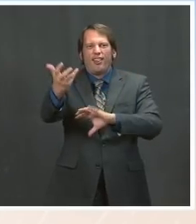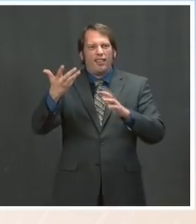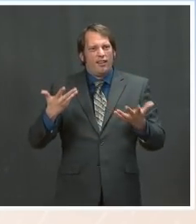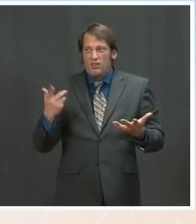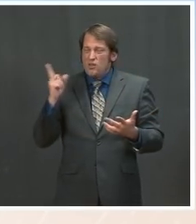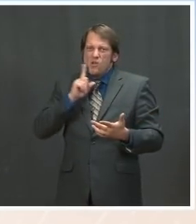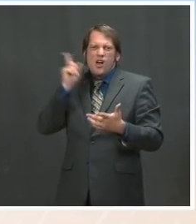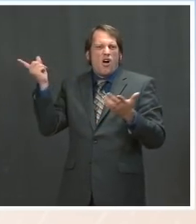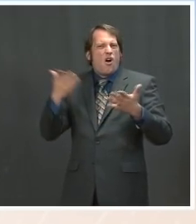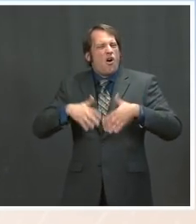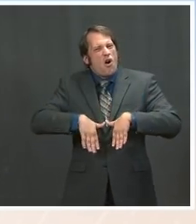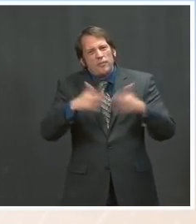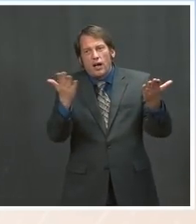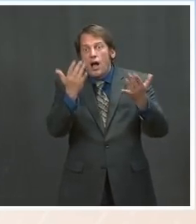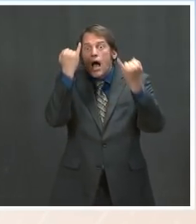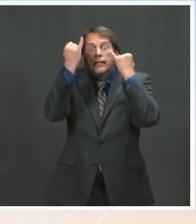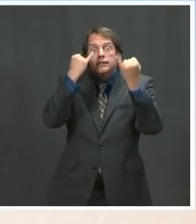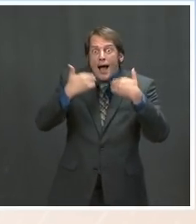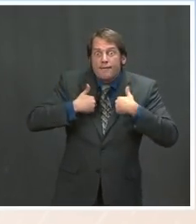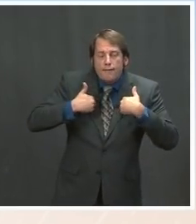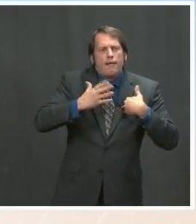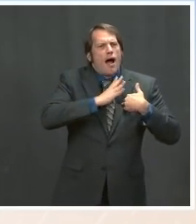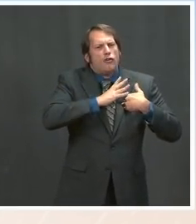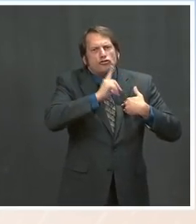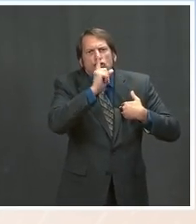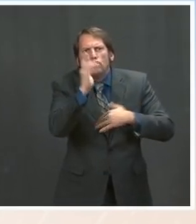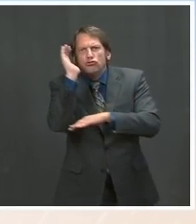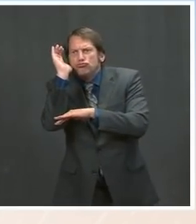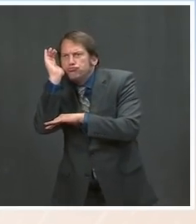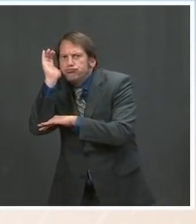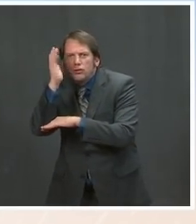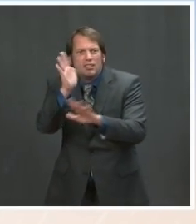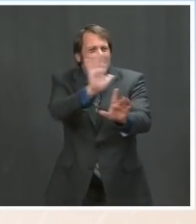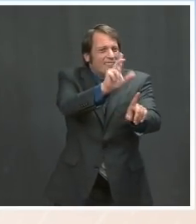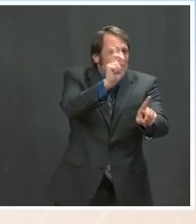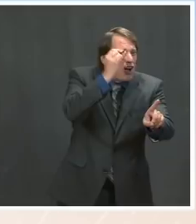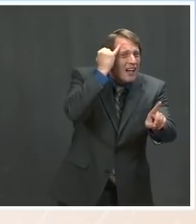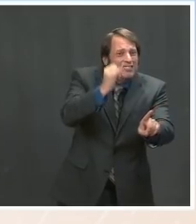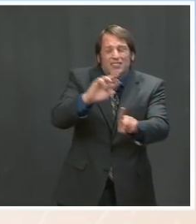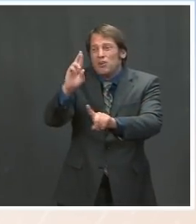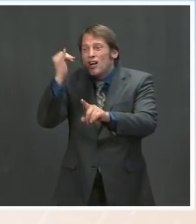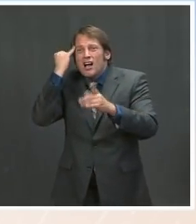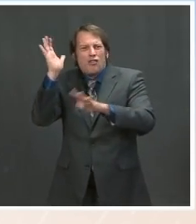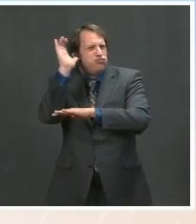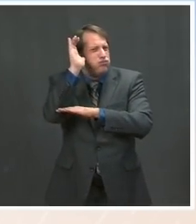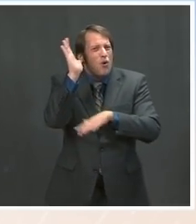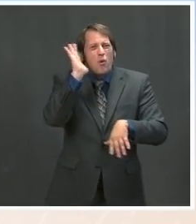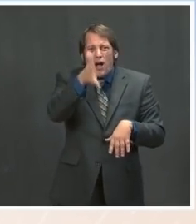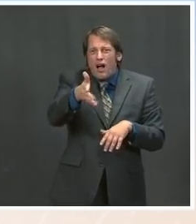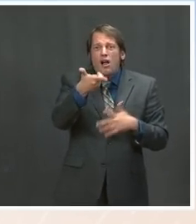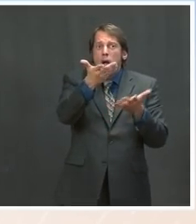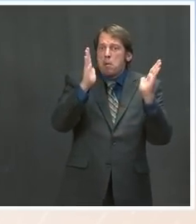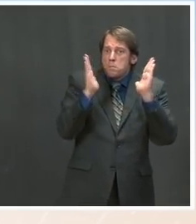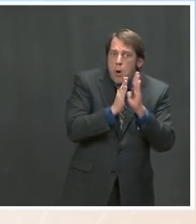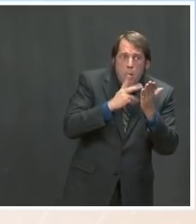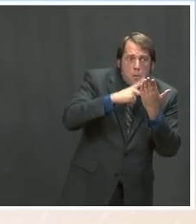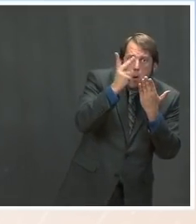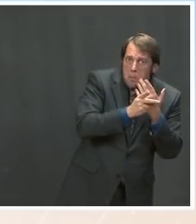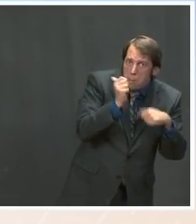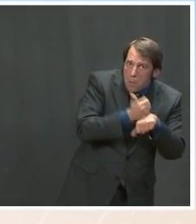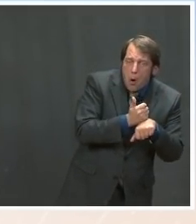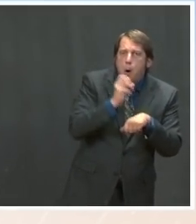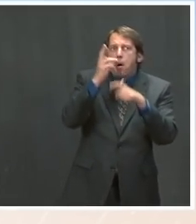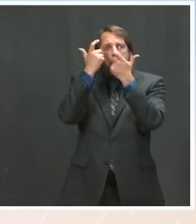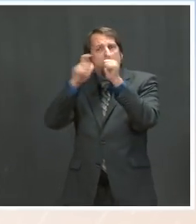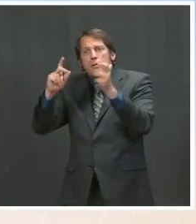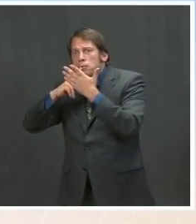mechanisms for agreed-upon legislation moving forward. Smaller packages, pieces being peeled off. Right now, there's the